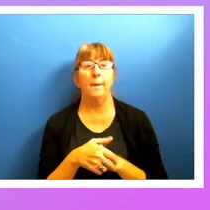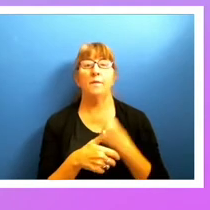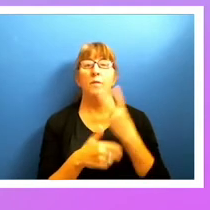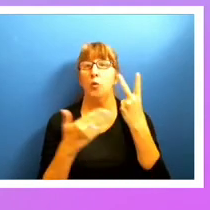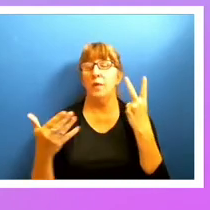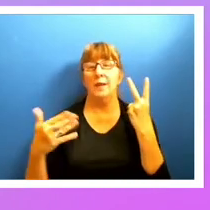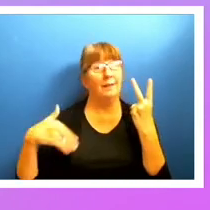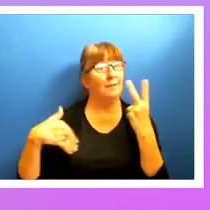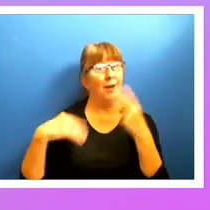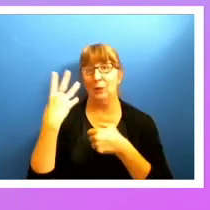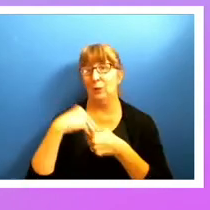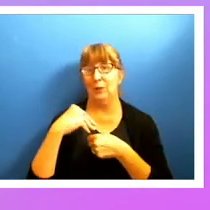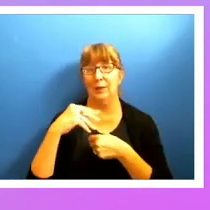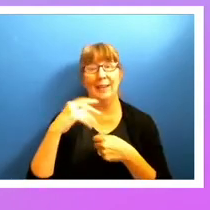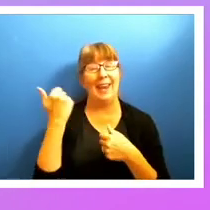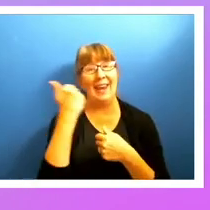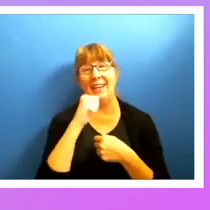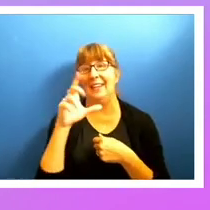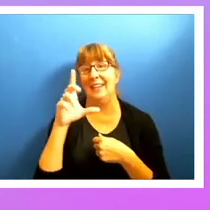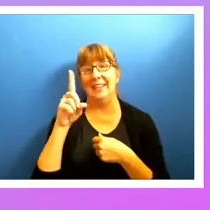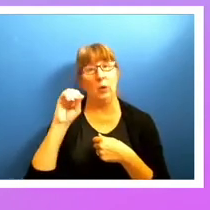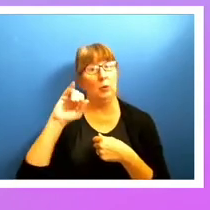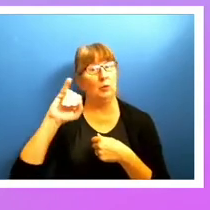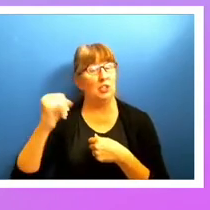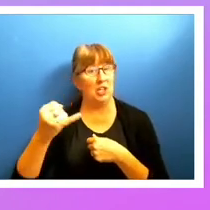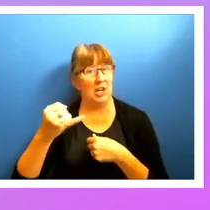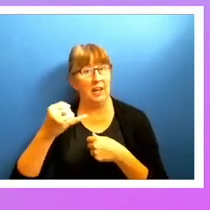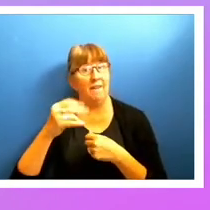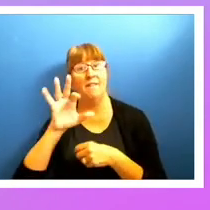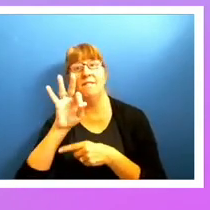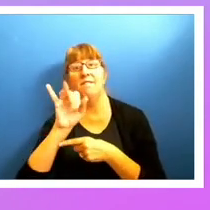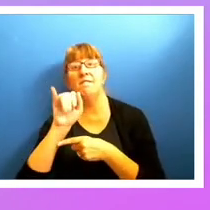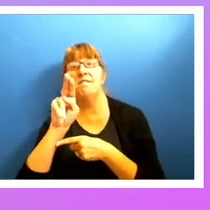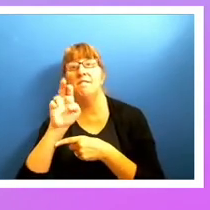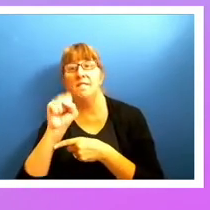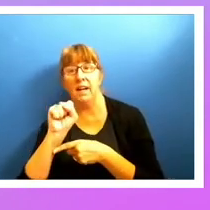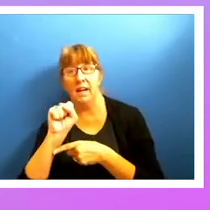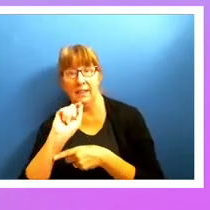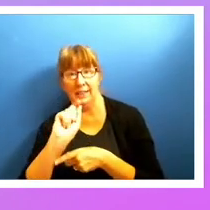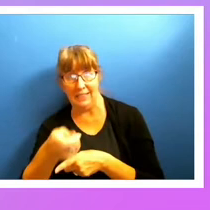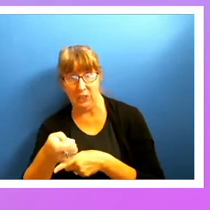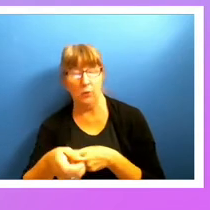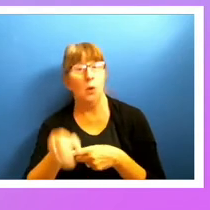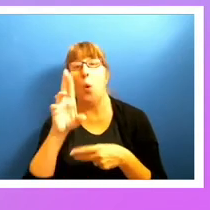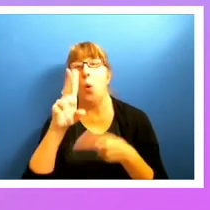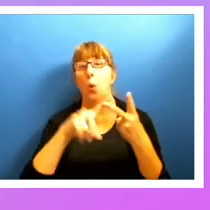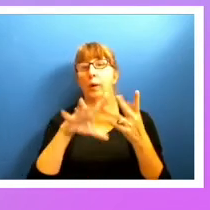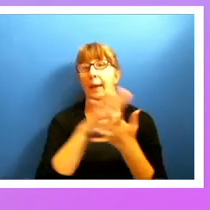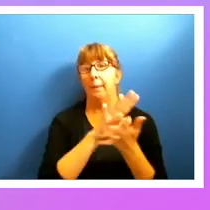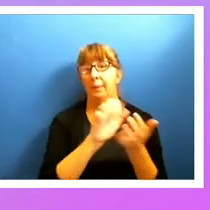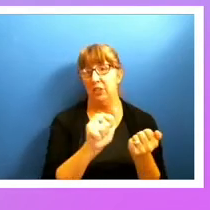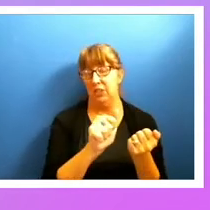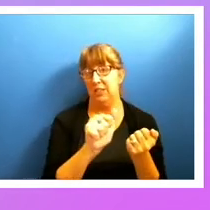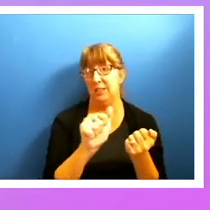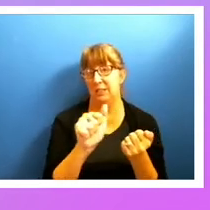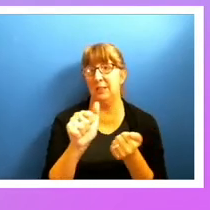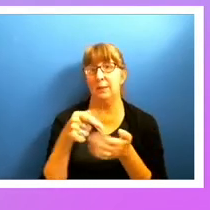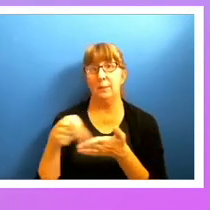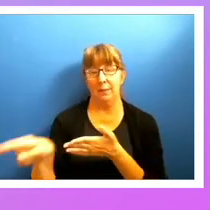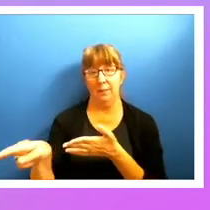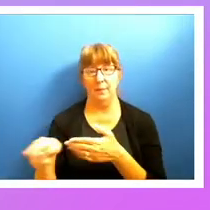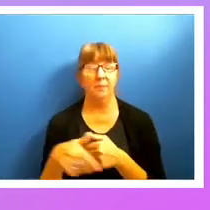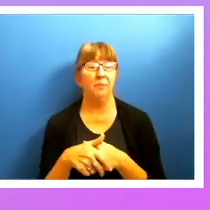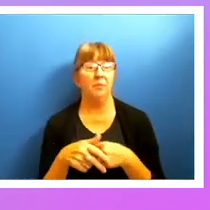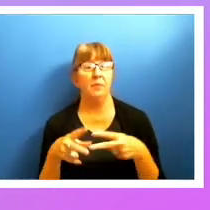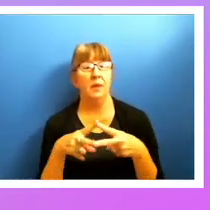any potential DOJ fines that are issued or any damages. And I also haven't listed anything